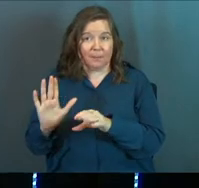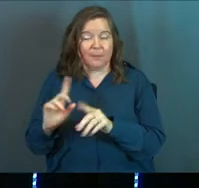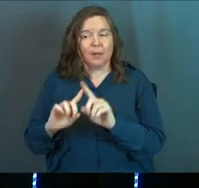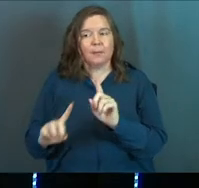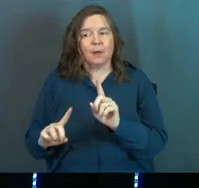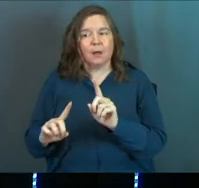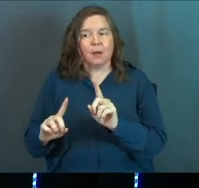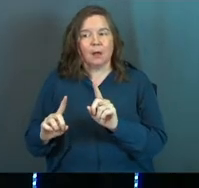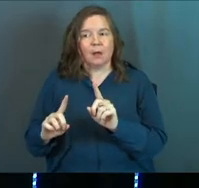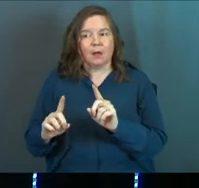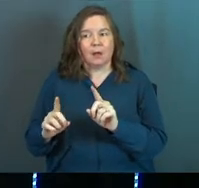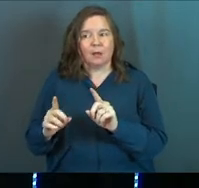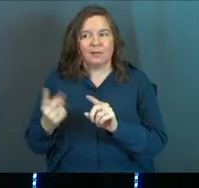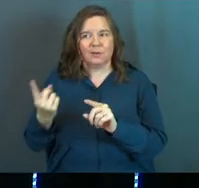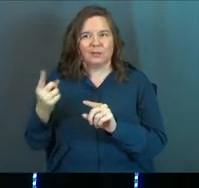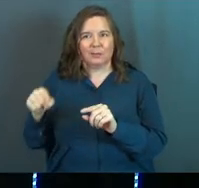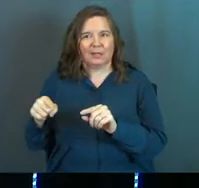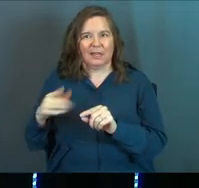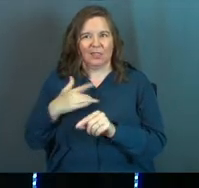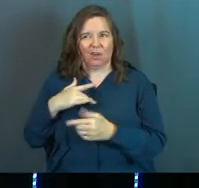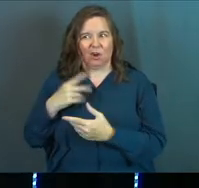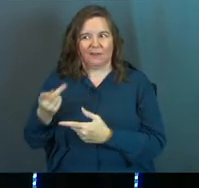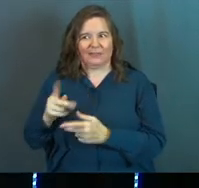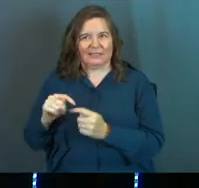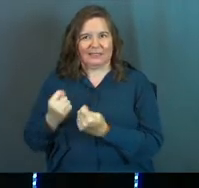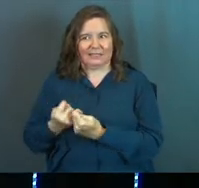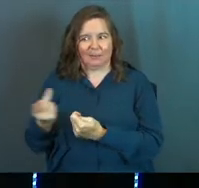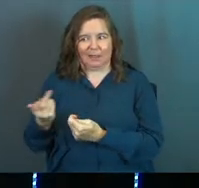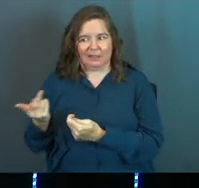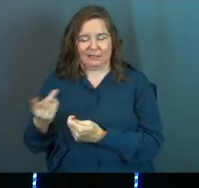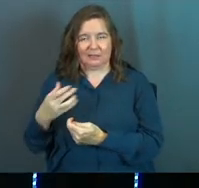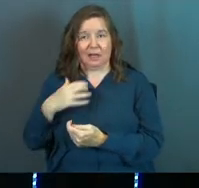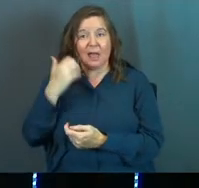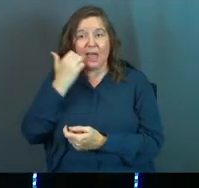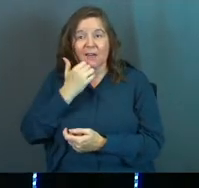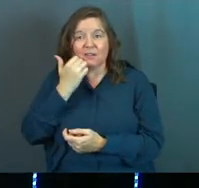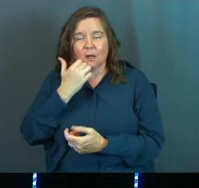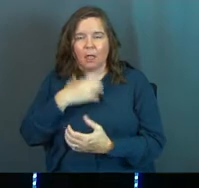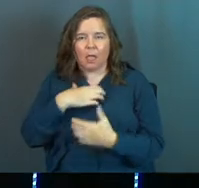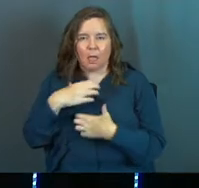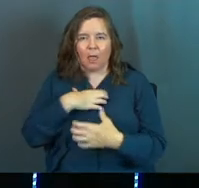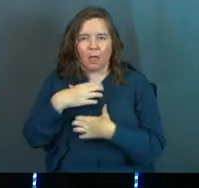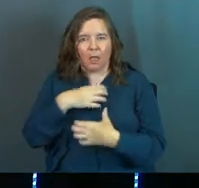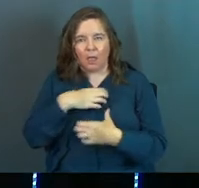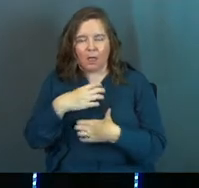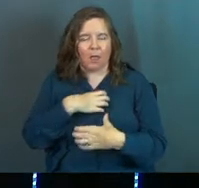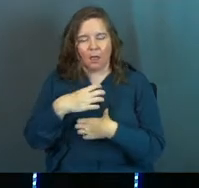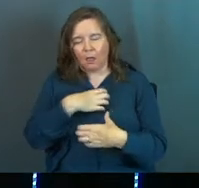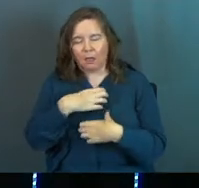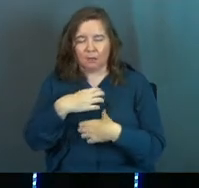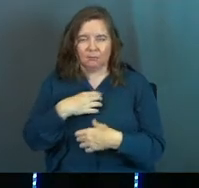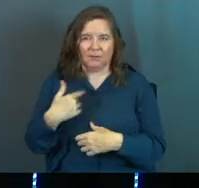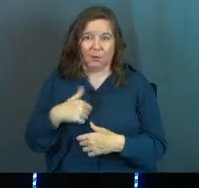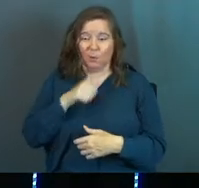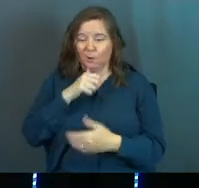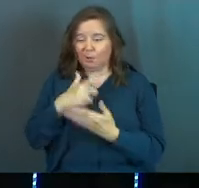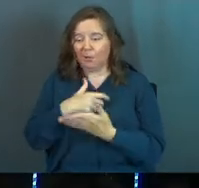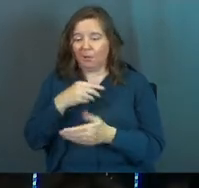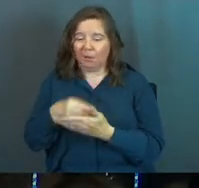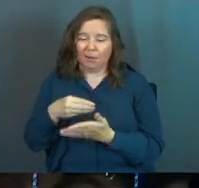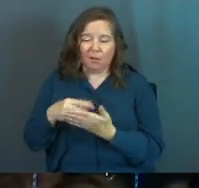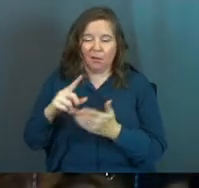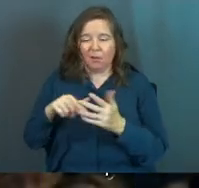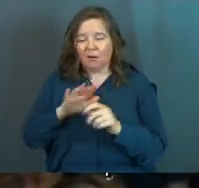okay? But there was just something that was in the heart of this team. And these guys every single day complained. And we weren't making